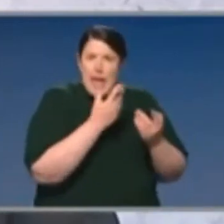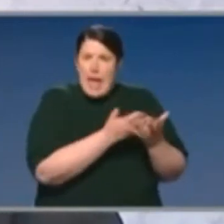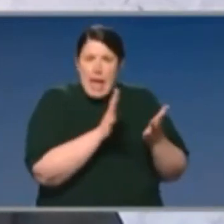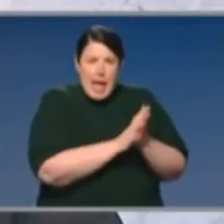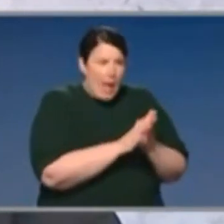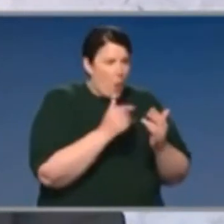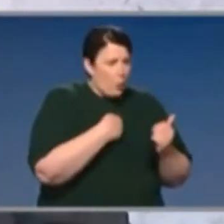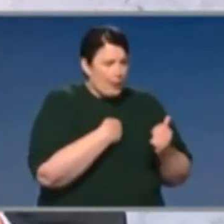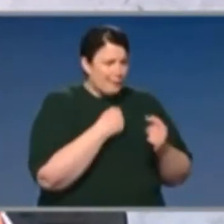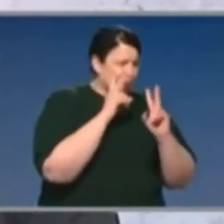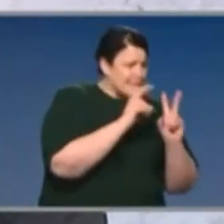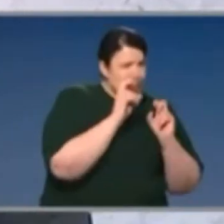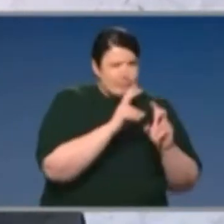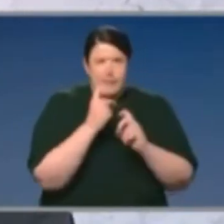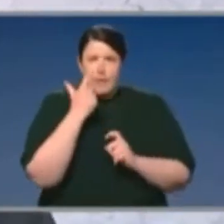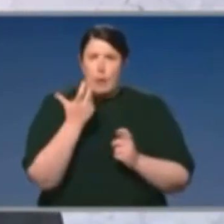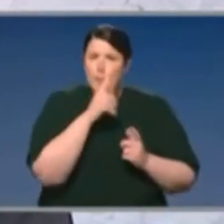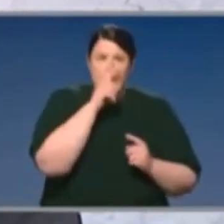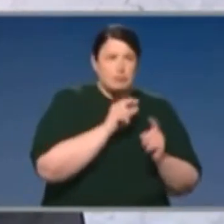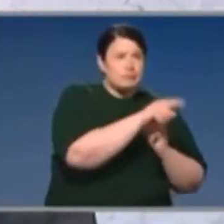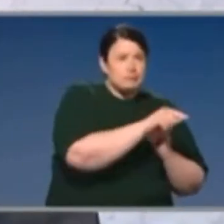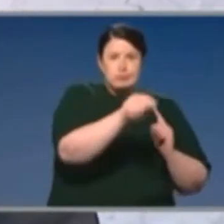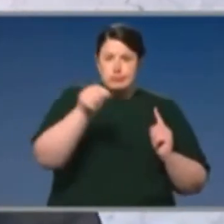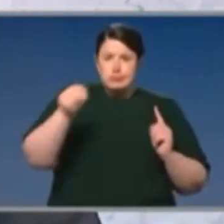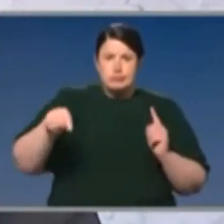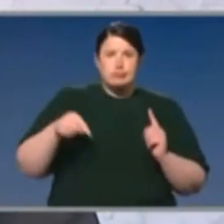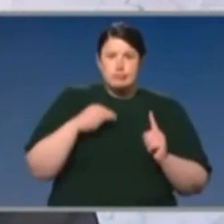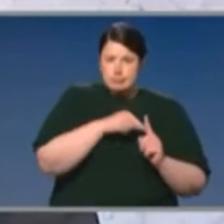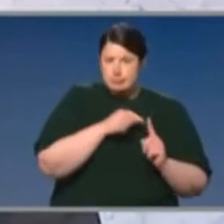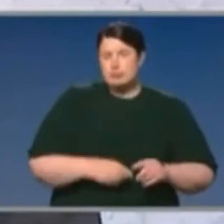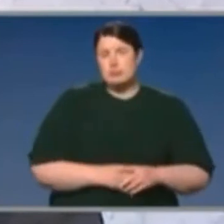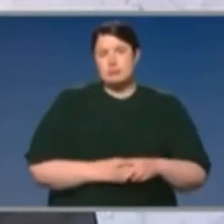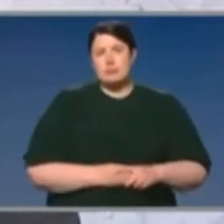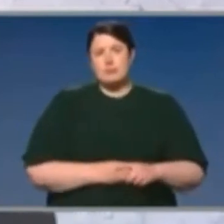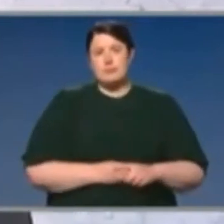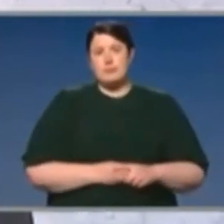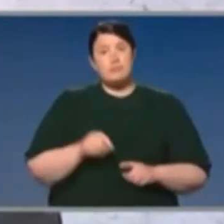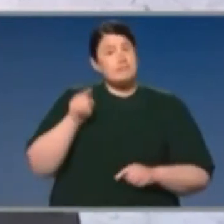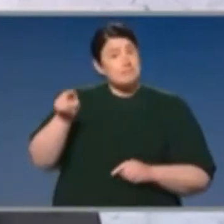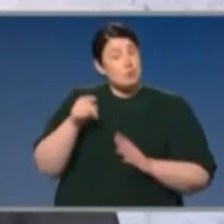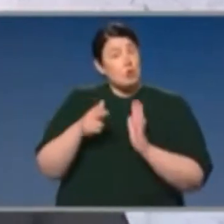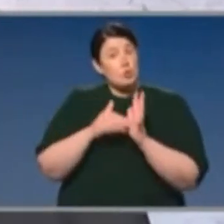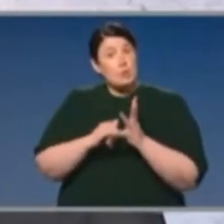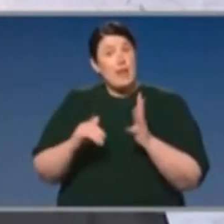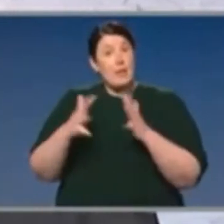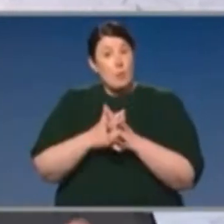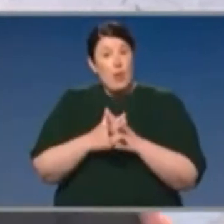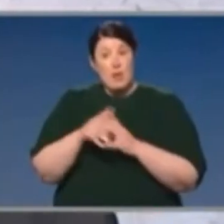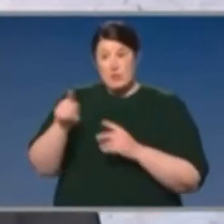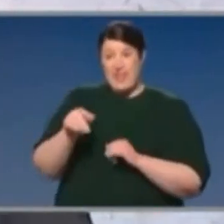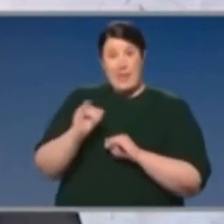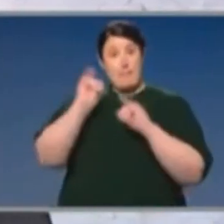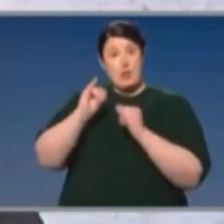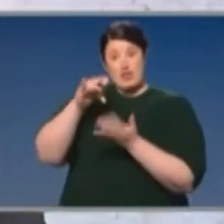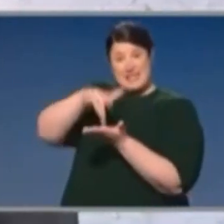is structured and organised is critical to this. And it's, I said, an integrated tracing capability. In New South Wales, their Special Emergency Operations